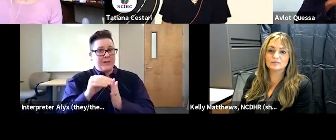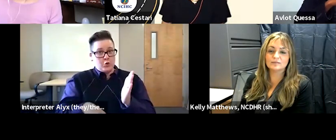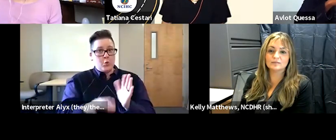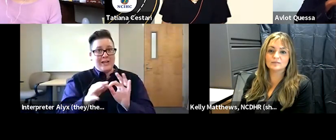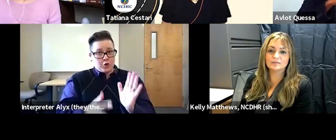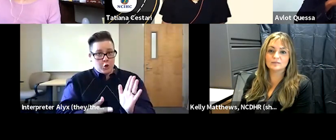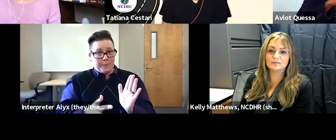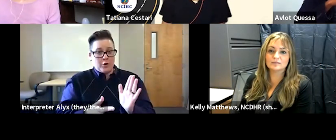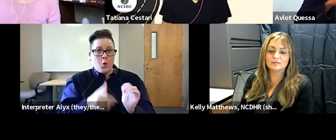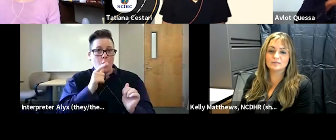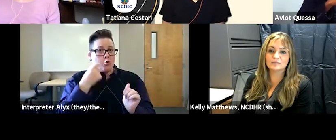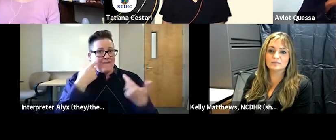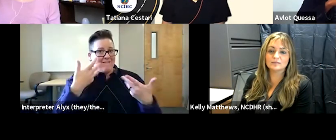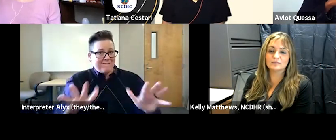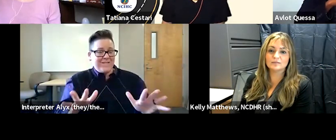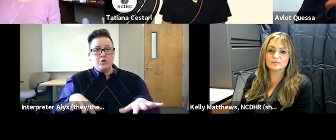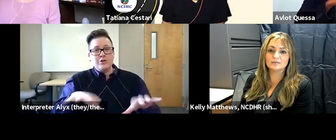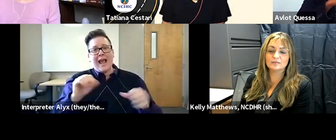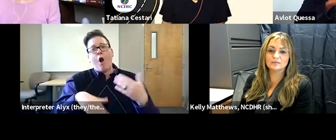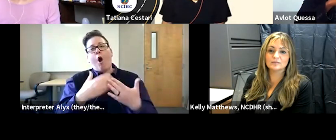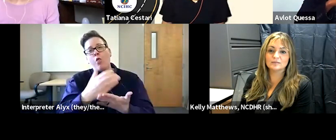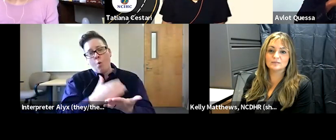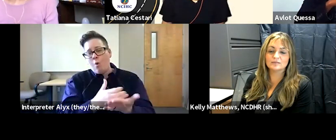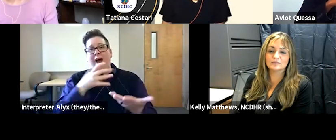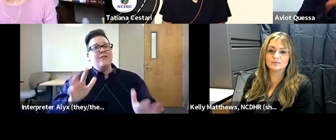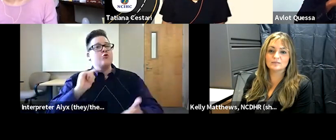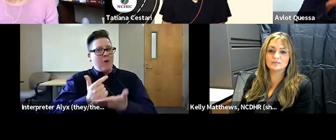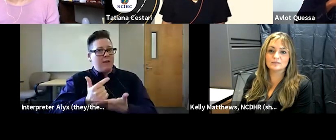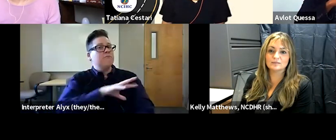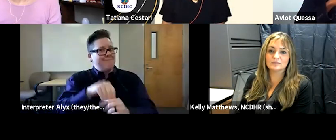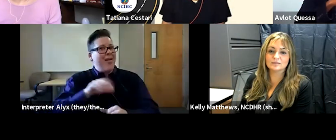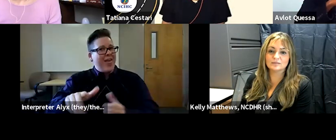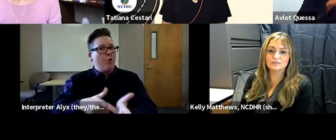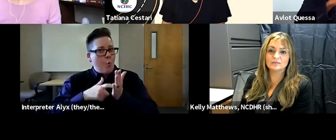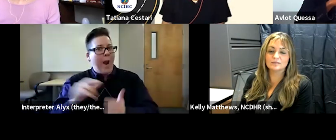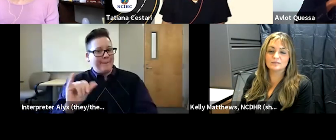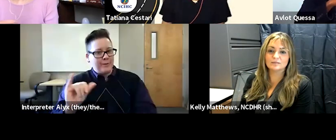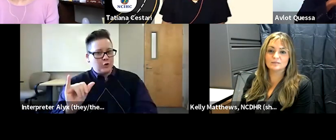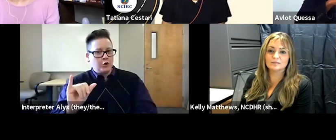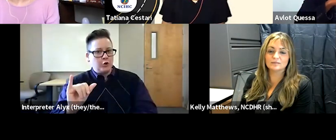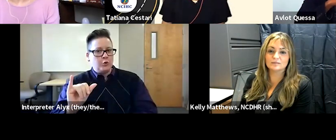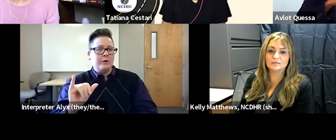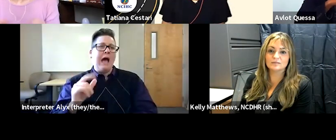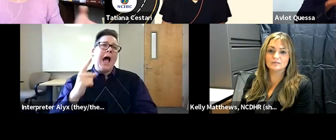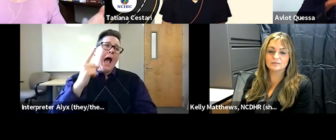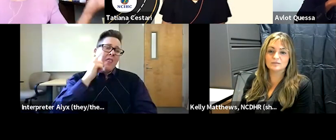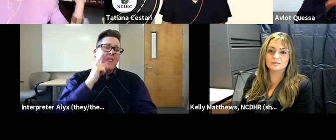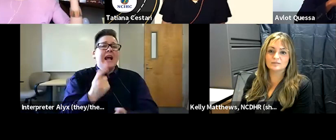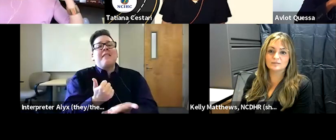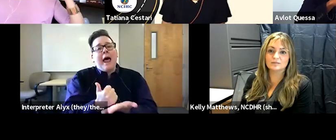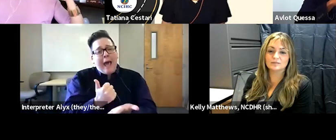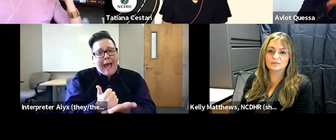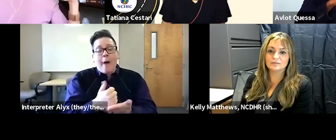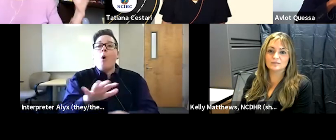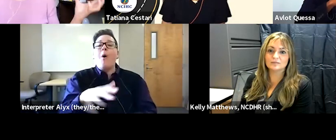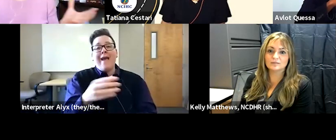recently completed their their coursework they're not quite graduated it's part of their requirements as well so i i do think that's helpful and then there's